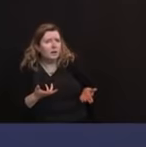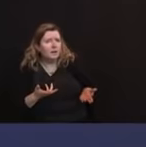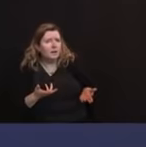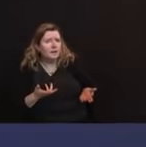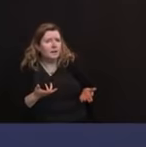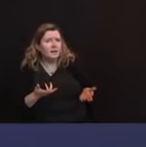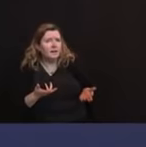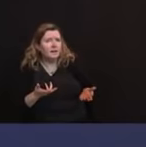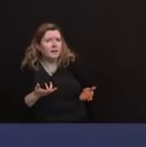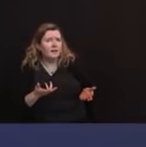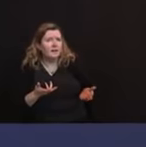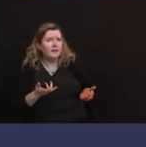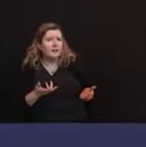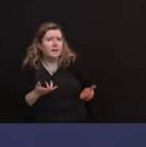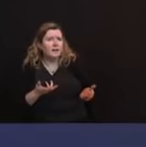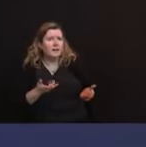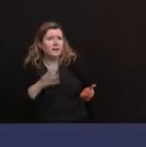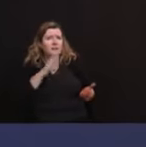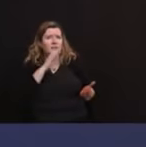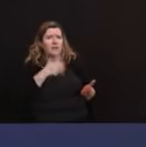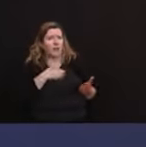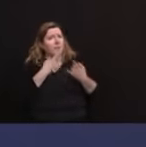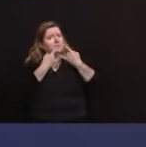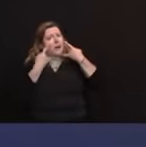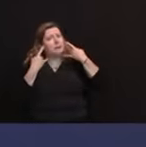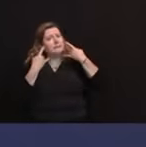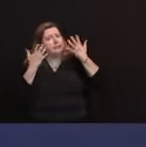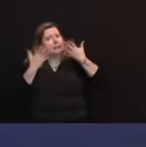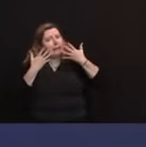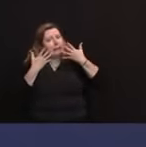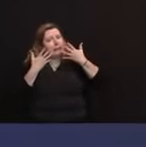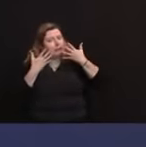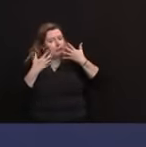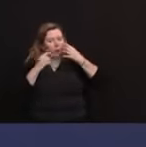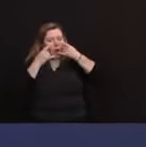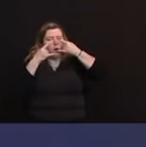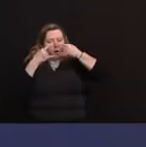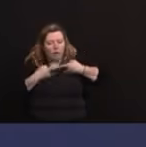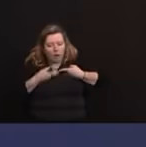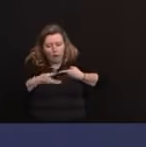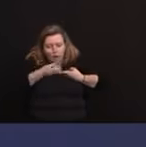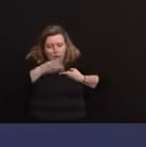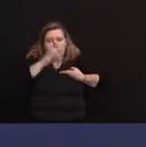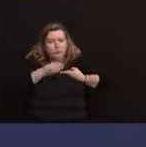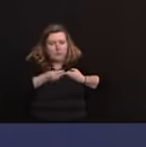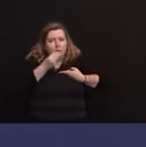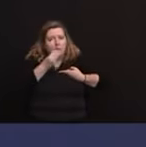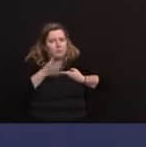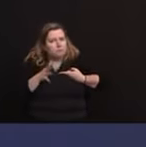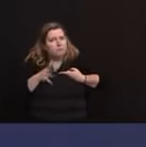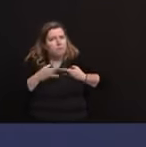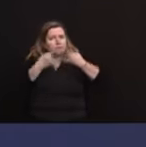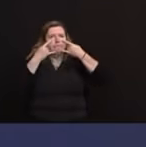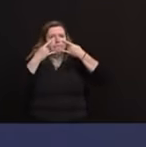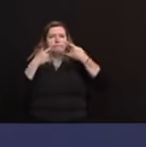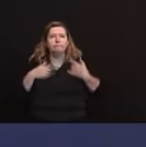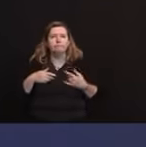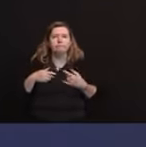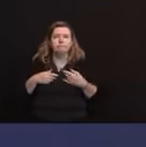We want Santa to keep his mask on. And Pat hands me this, he has just declared through an executive action,